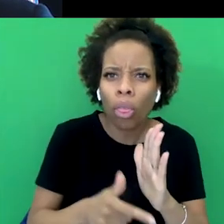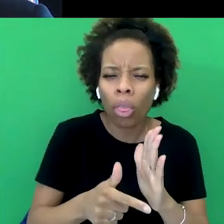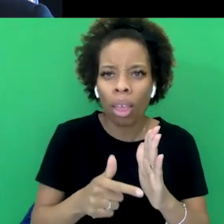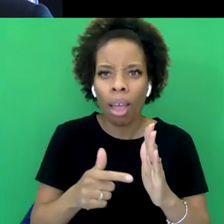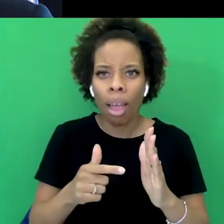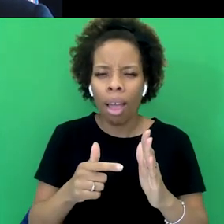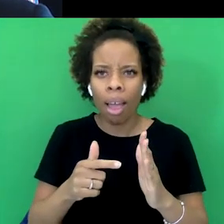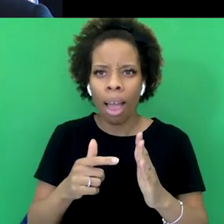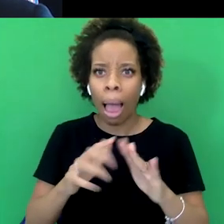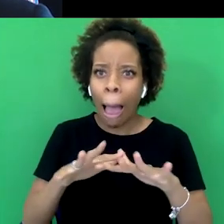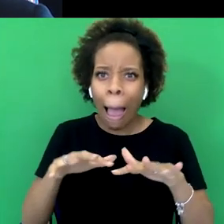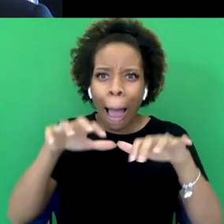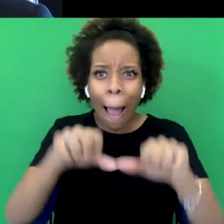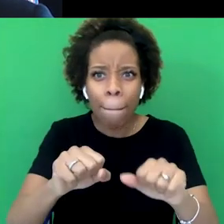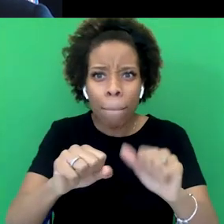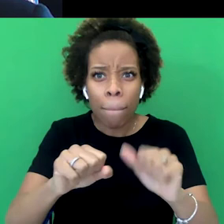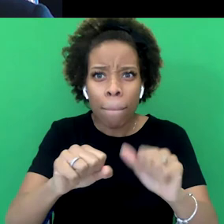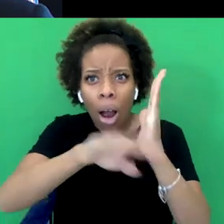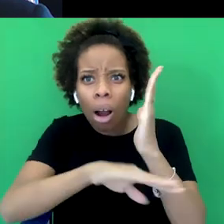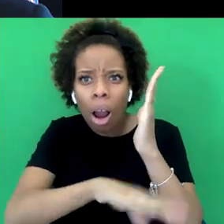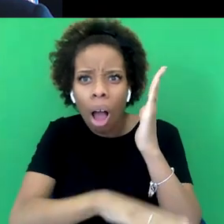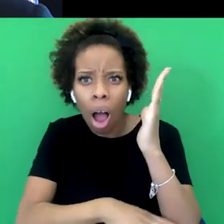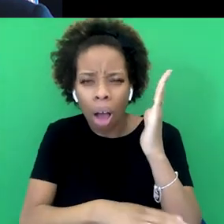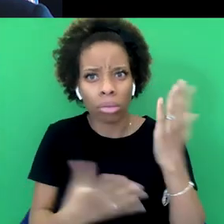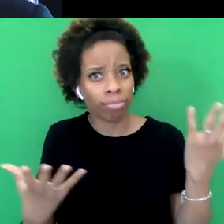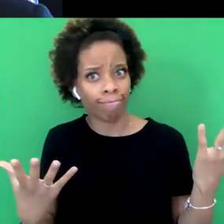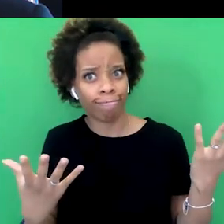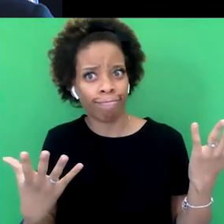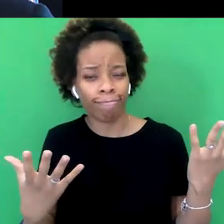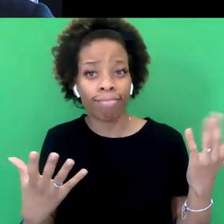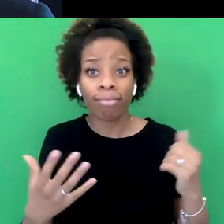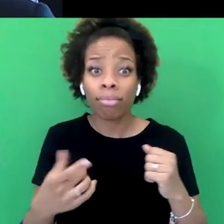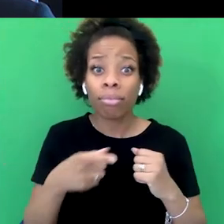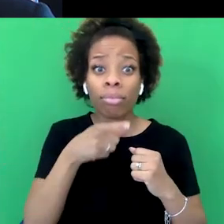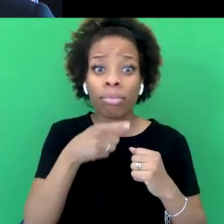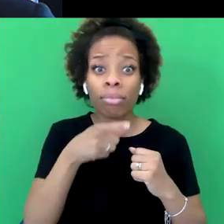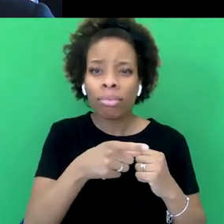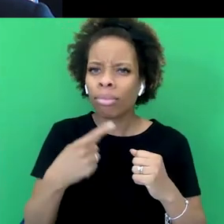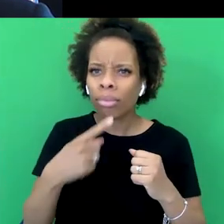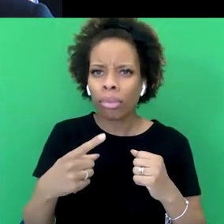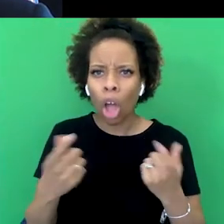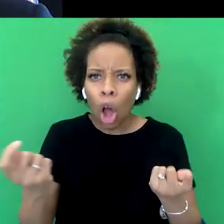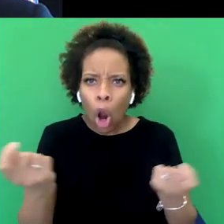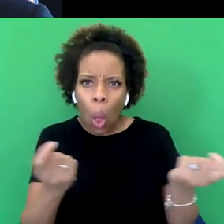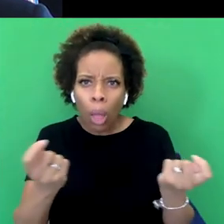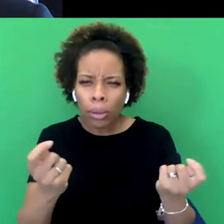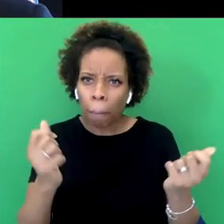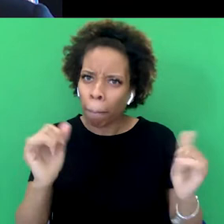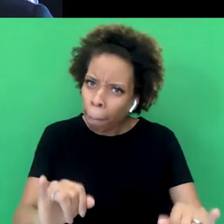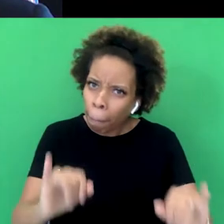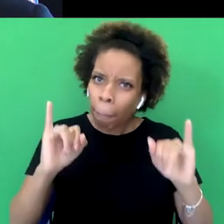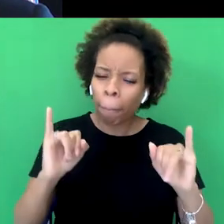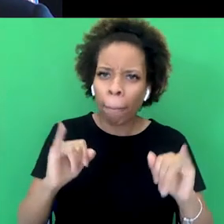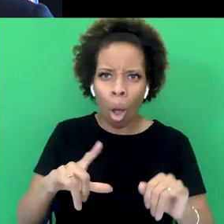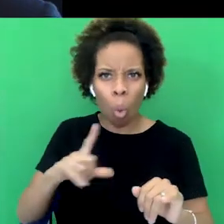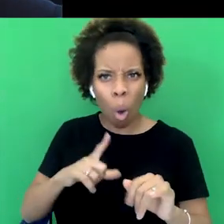whom empire wouldn't exist. And people use them and say, well, if, you know, if colonialism was so terrible, why did the Indians accept it for hundreds of